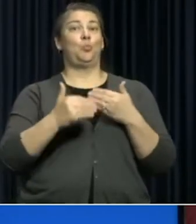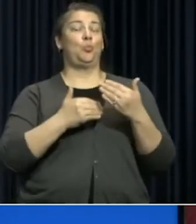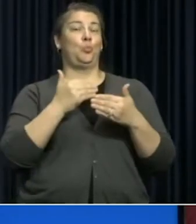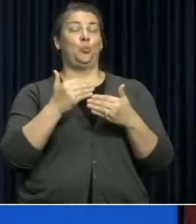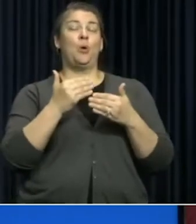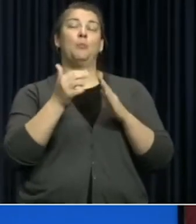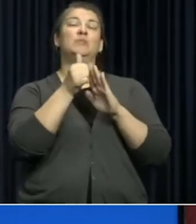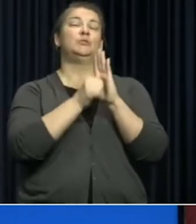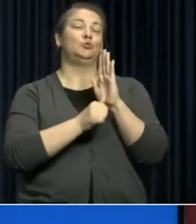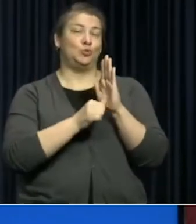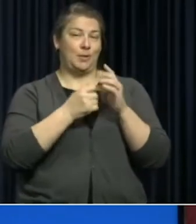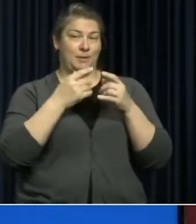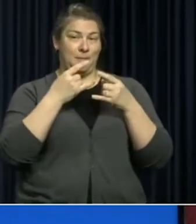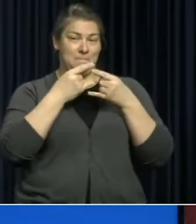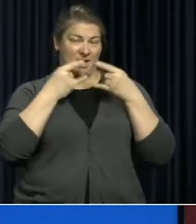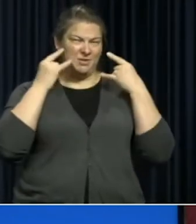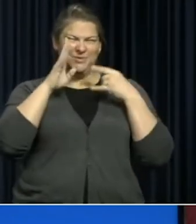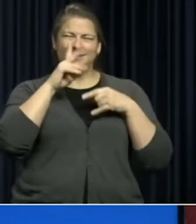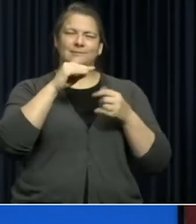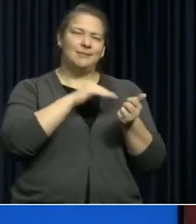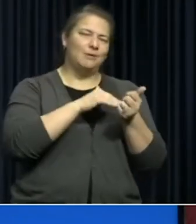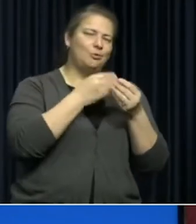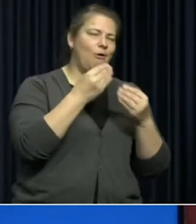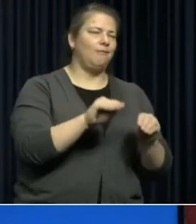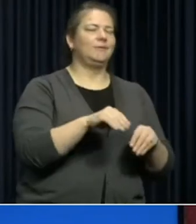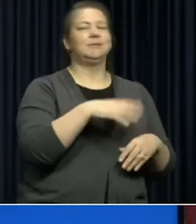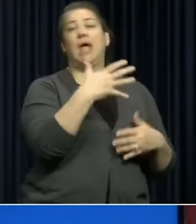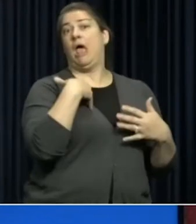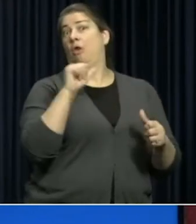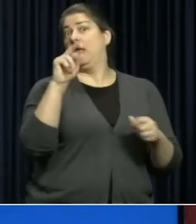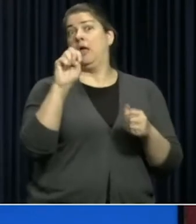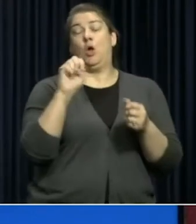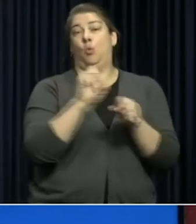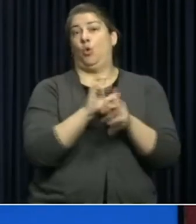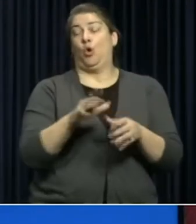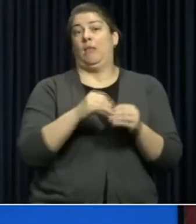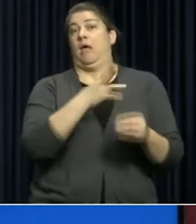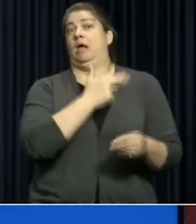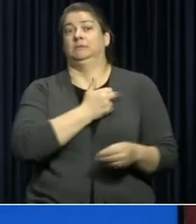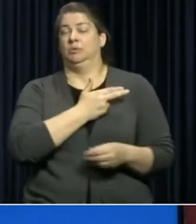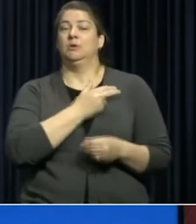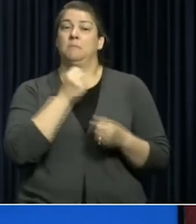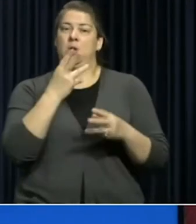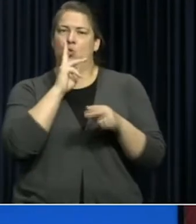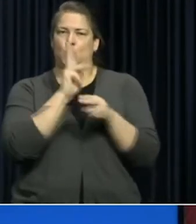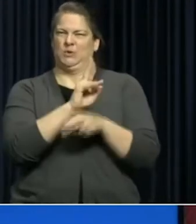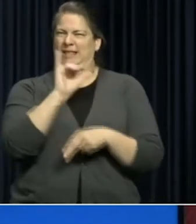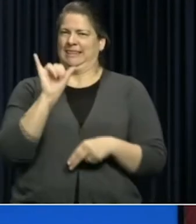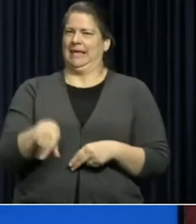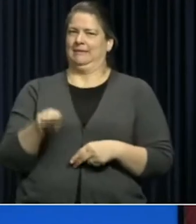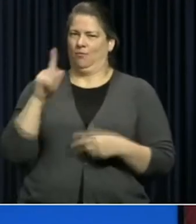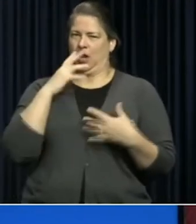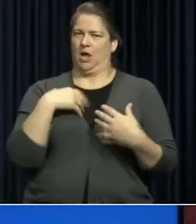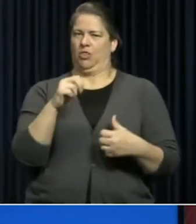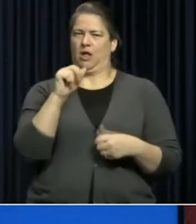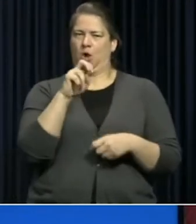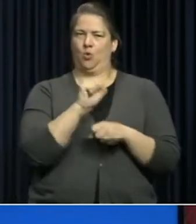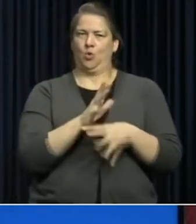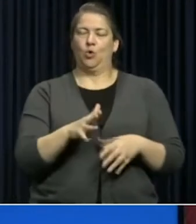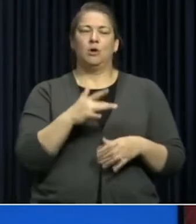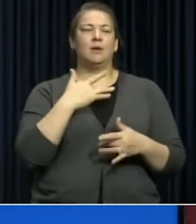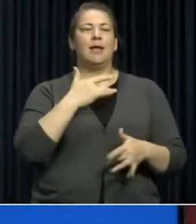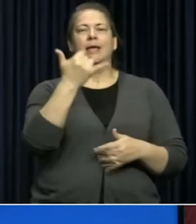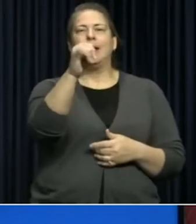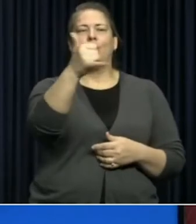hospitals and in doctor's offices. The health care workers will probably commonly be wearing things that look like this. They're often